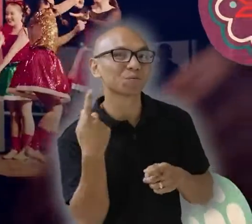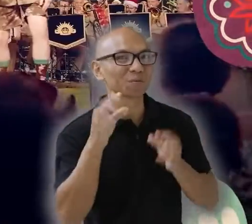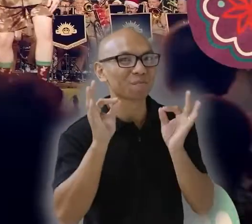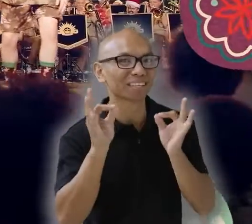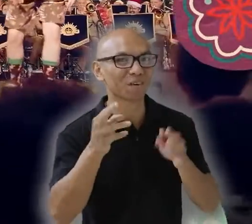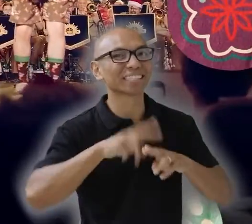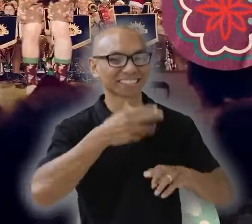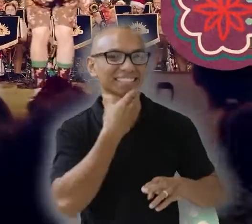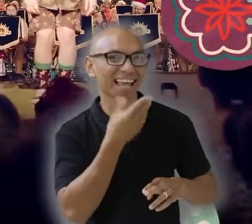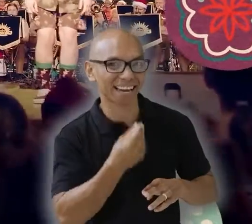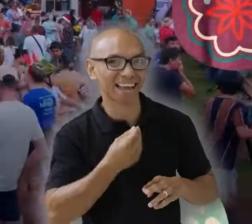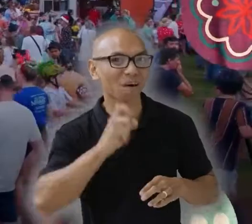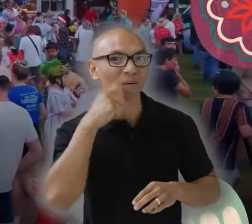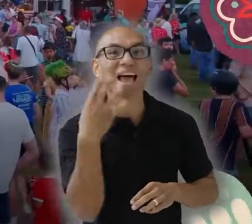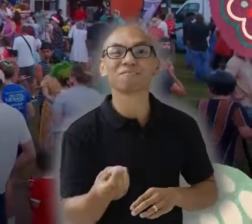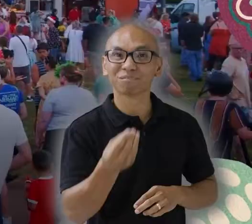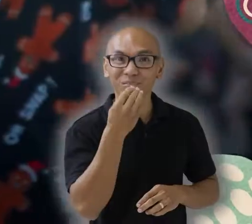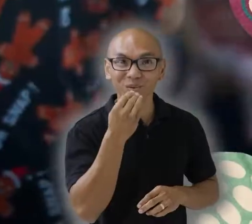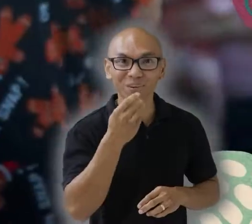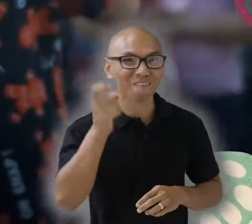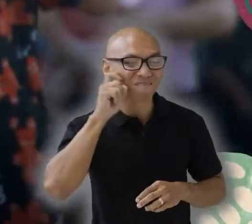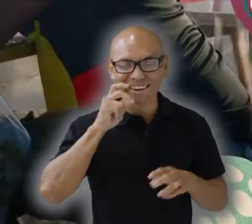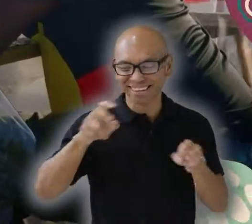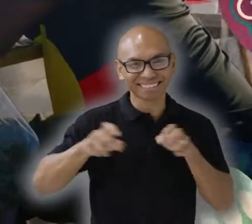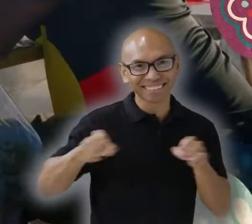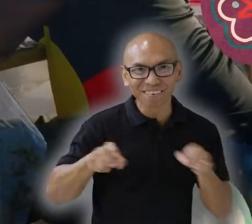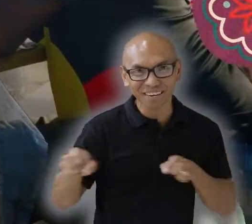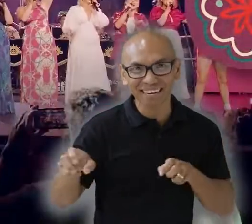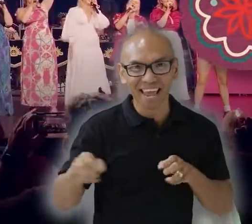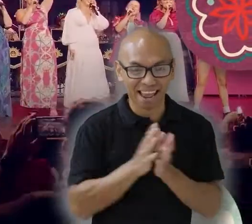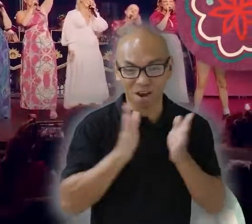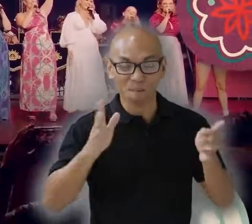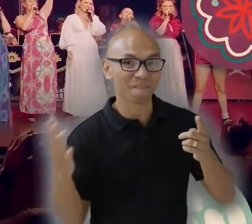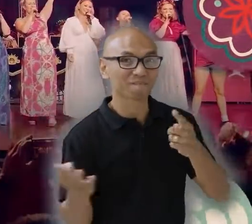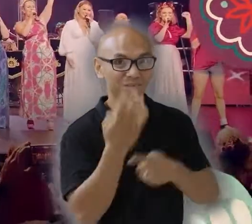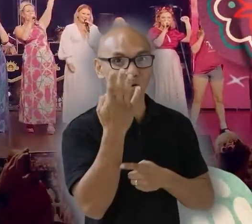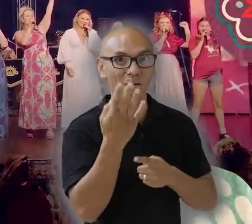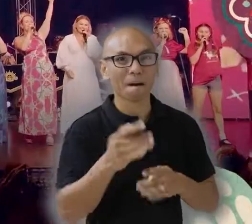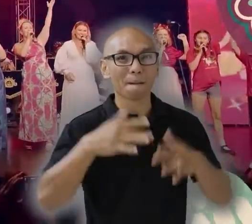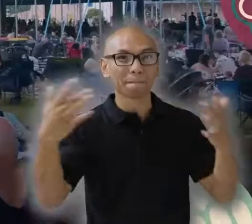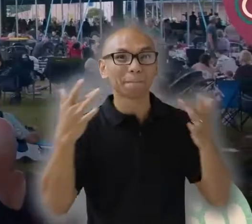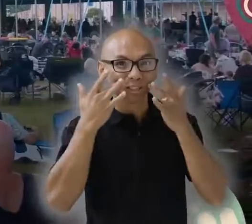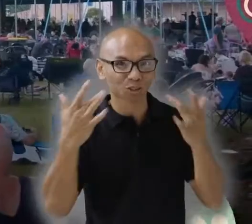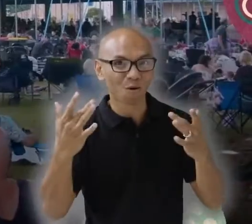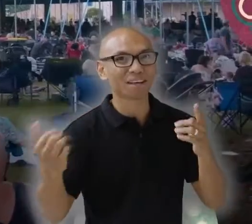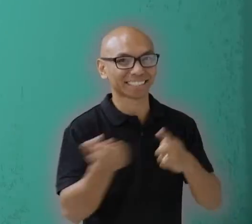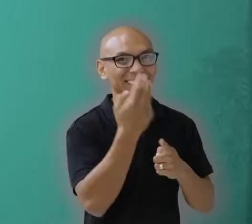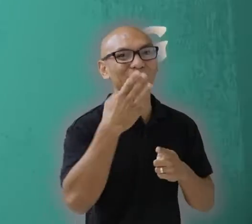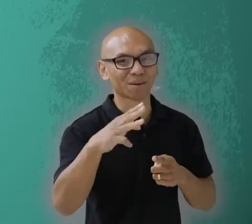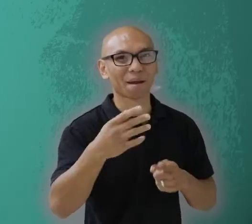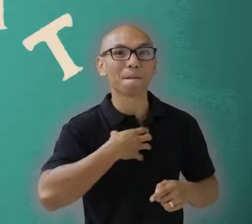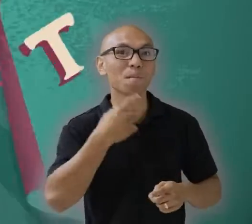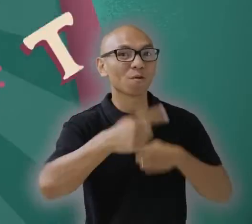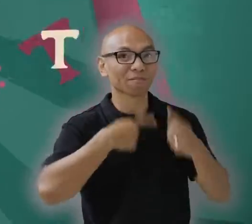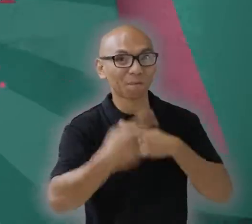a special visit from Santa. The evening will include food stalls, art and craft workshops, amusement rides and much more. Gates open from